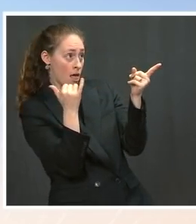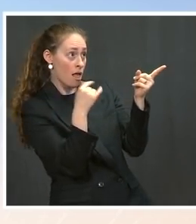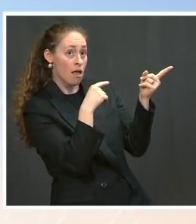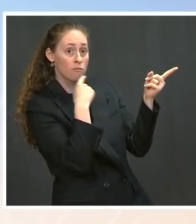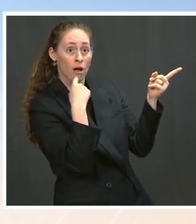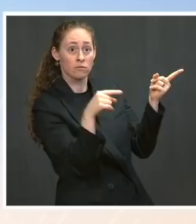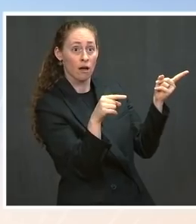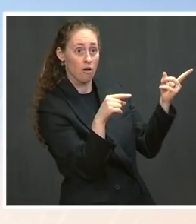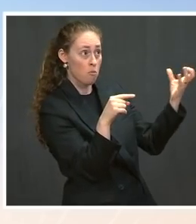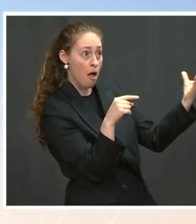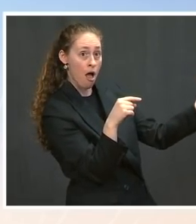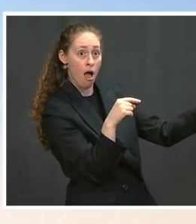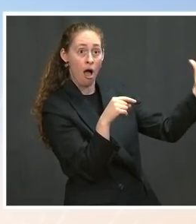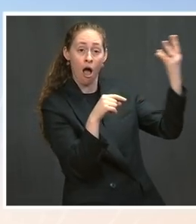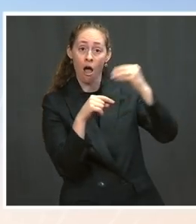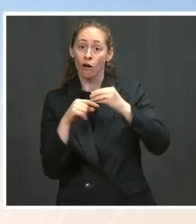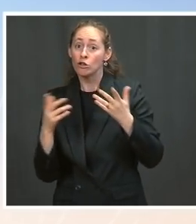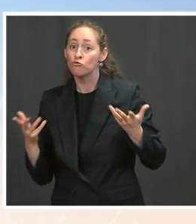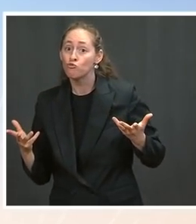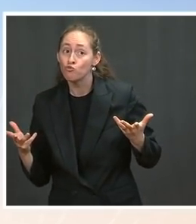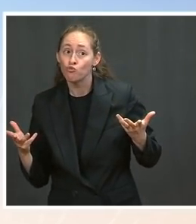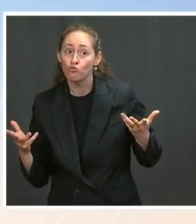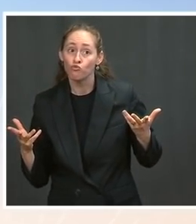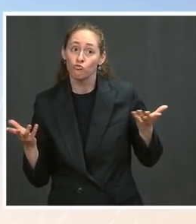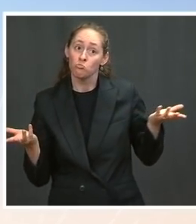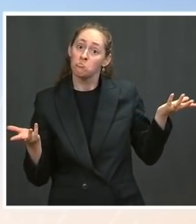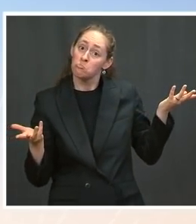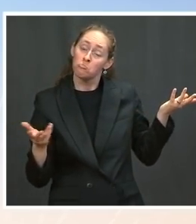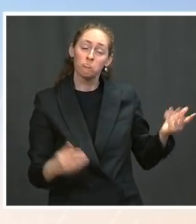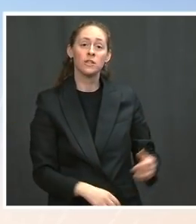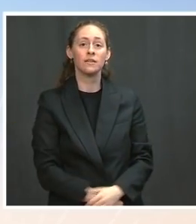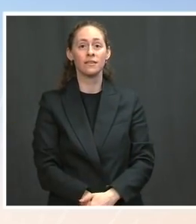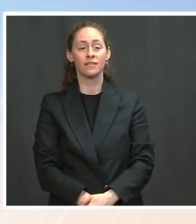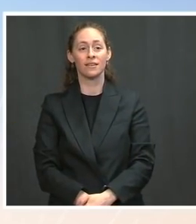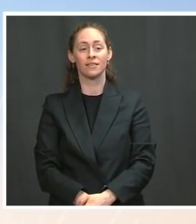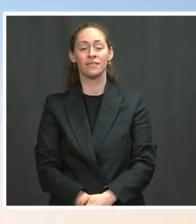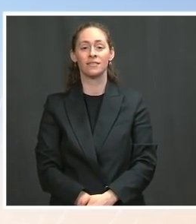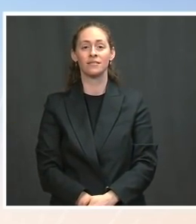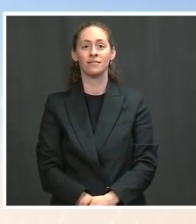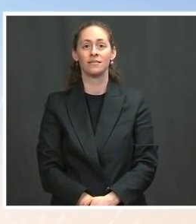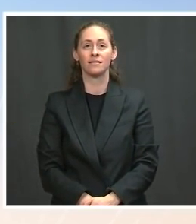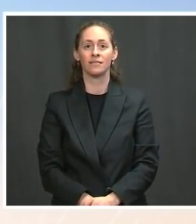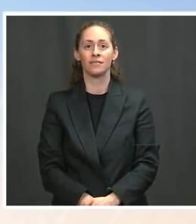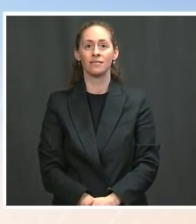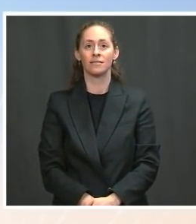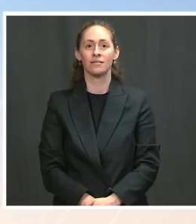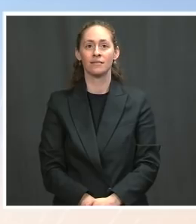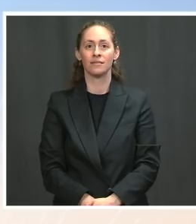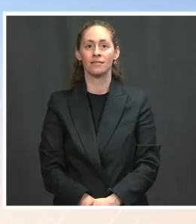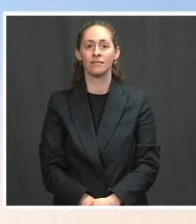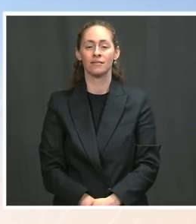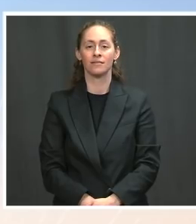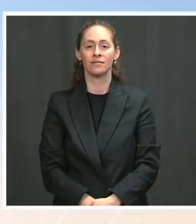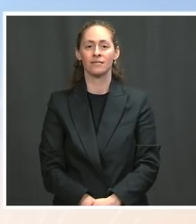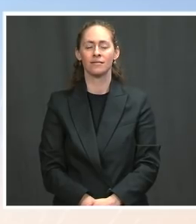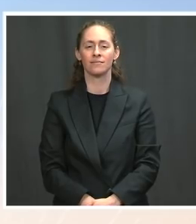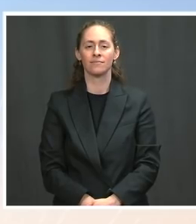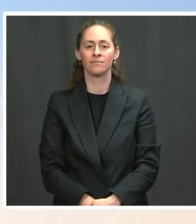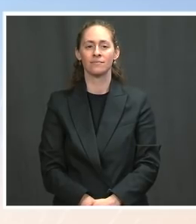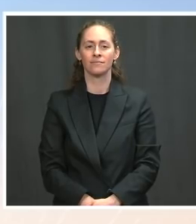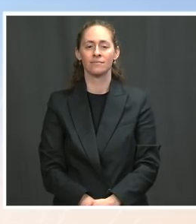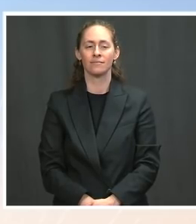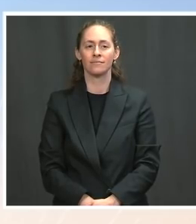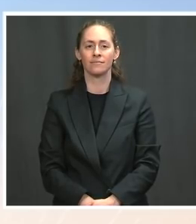community. Go ahead, Jeff. The Jen, how doing? The first one, I know you're just doing your week ahead and it's not settled, but do you have a time for the